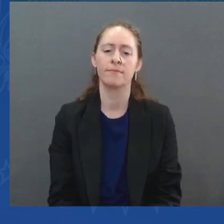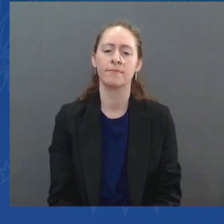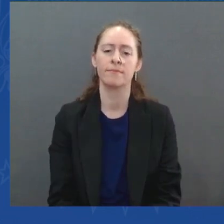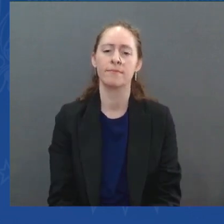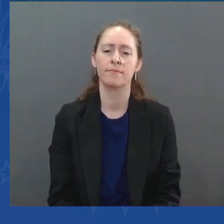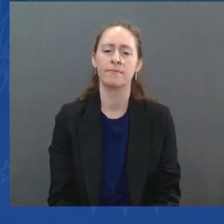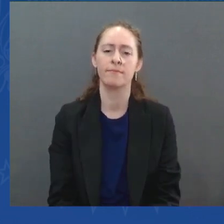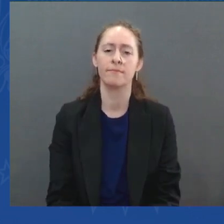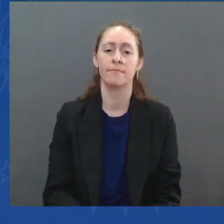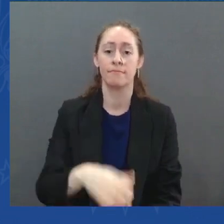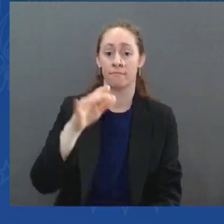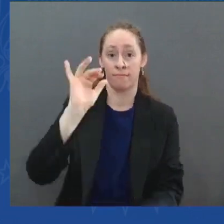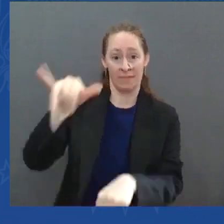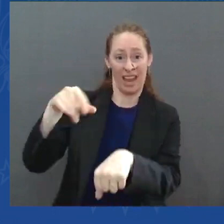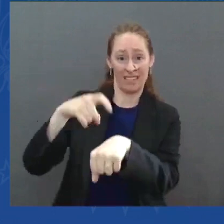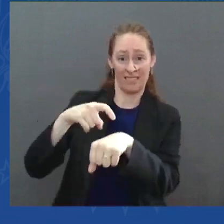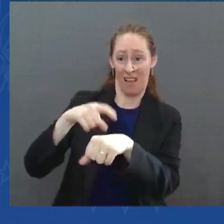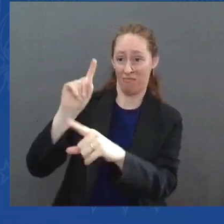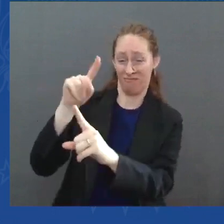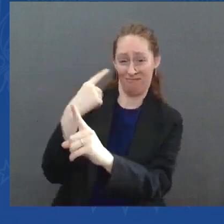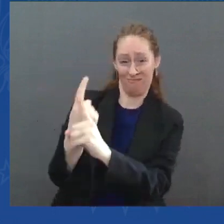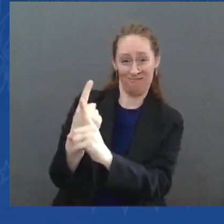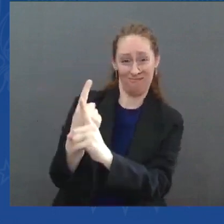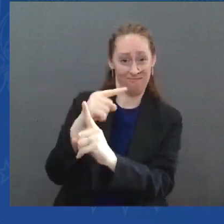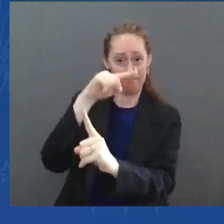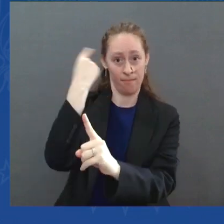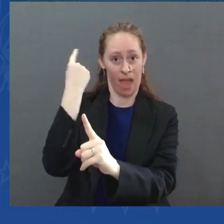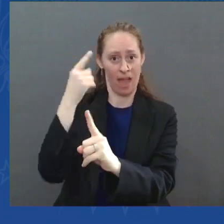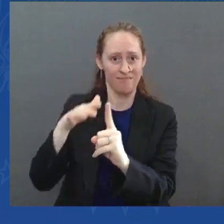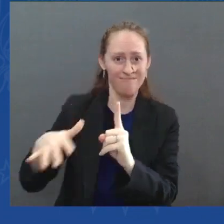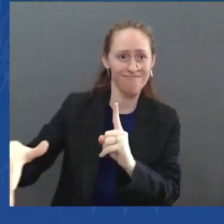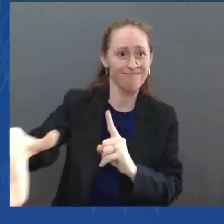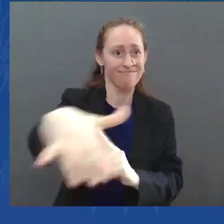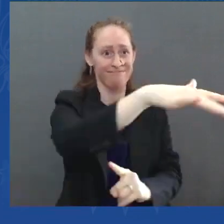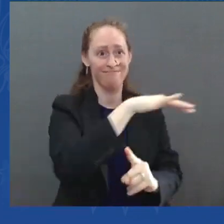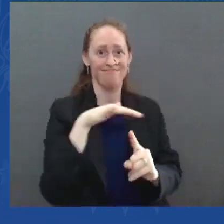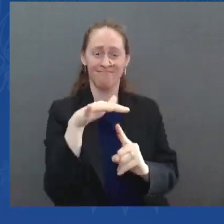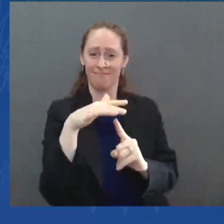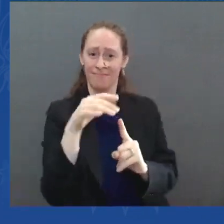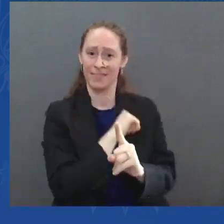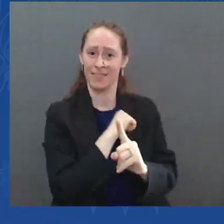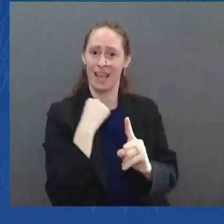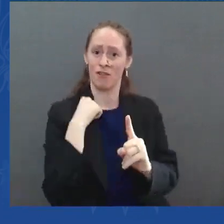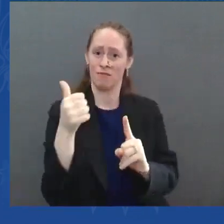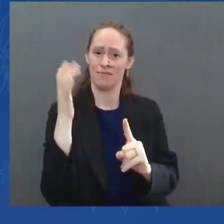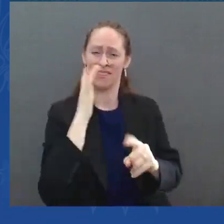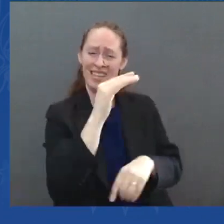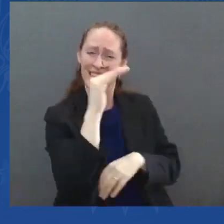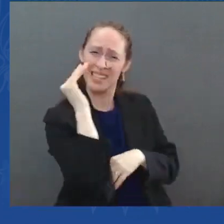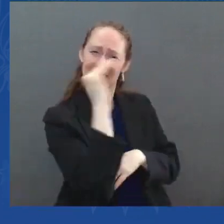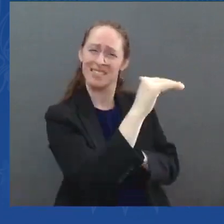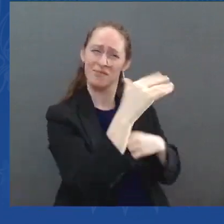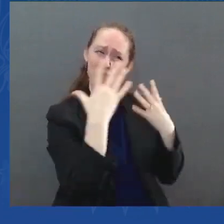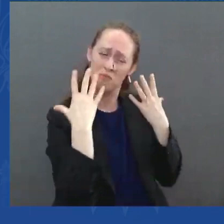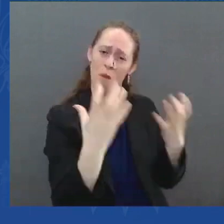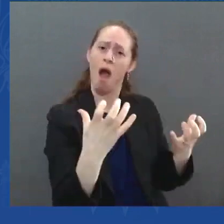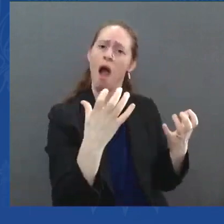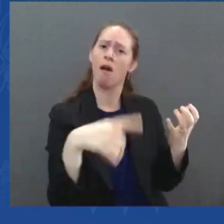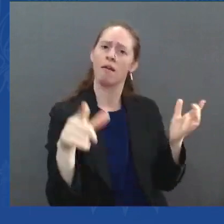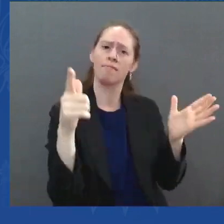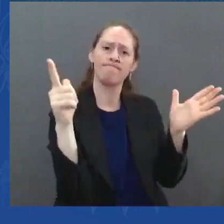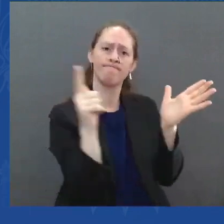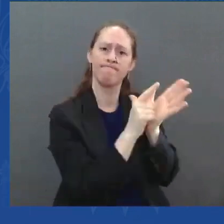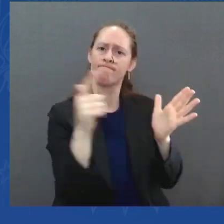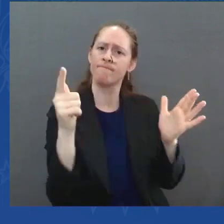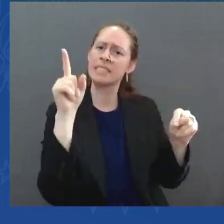legislation to make lynching a federal crime. Hundreds, hundreds of similar bills have failed to pass.